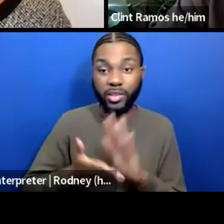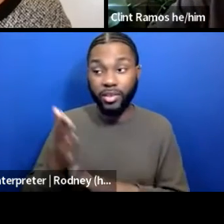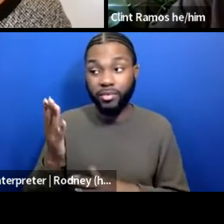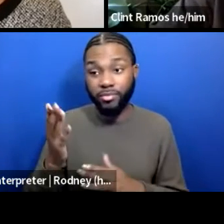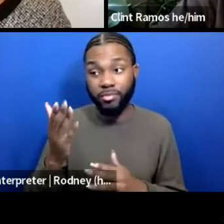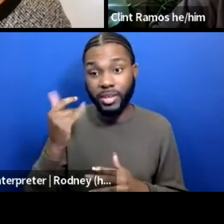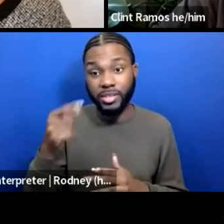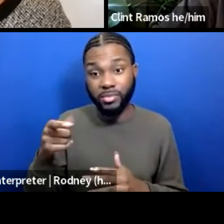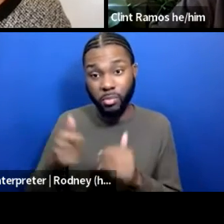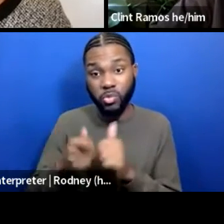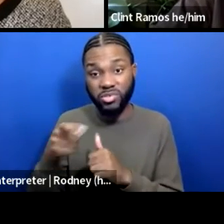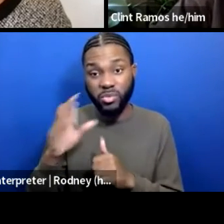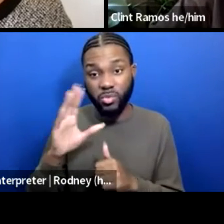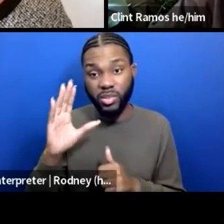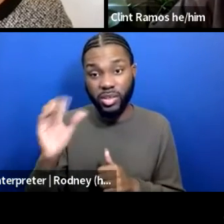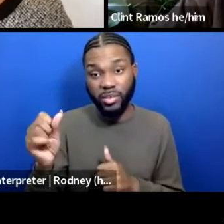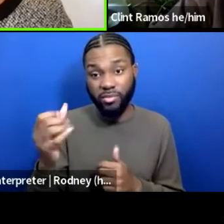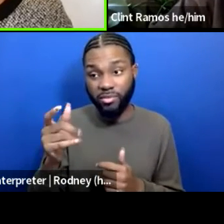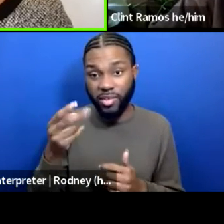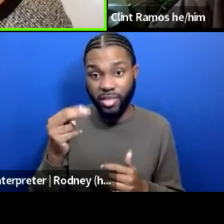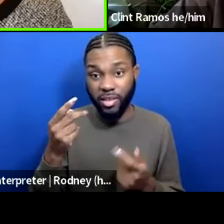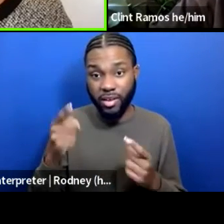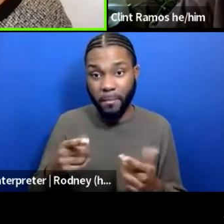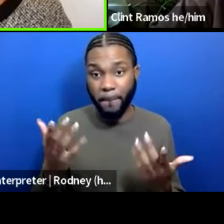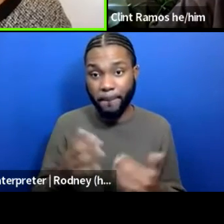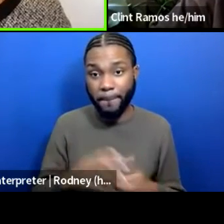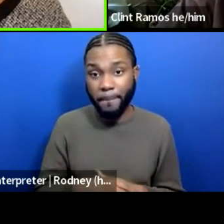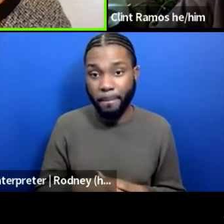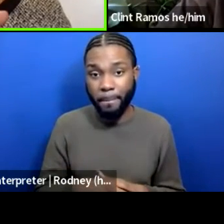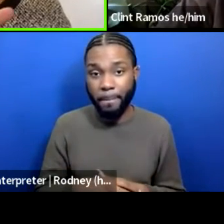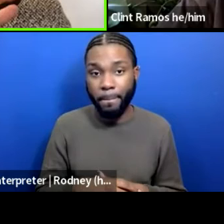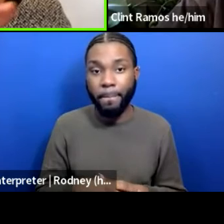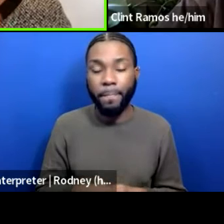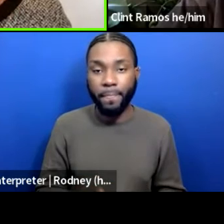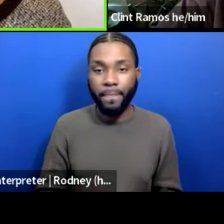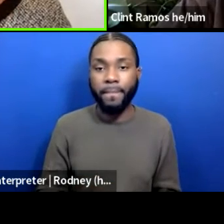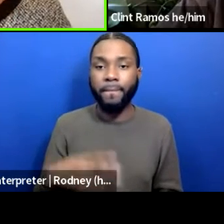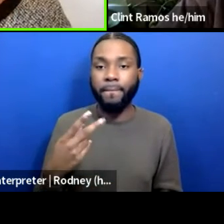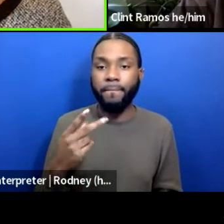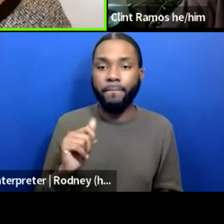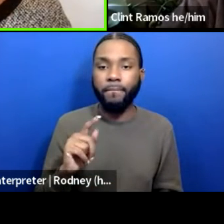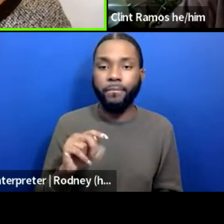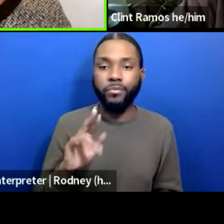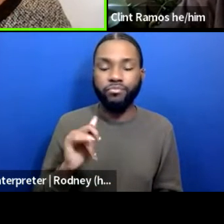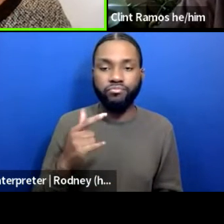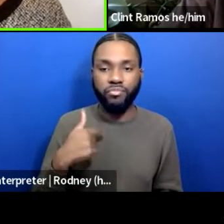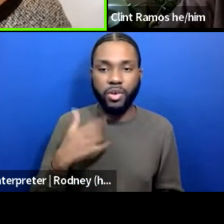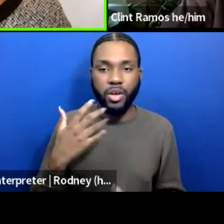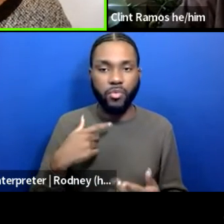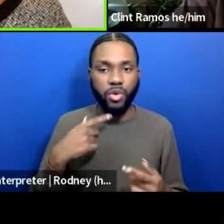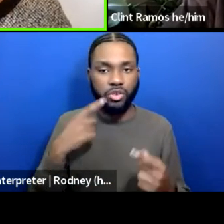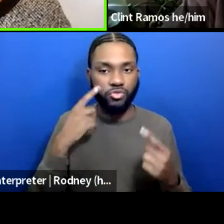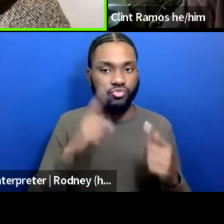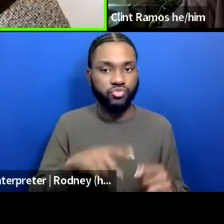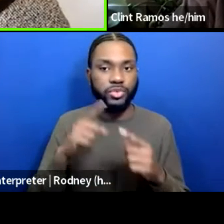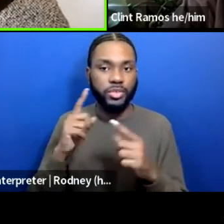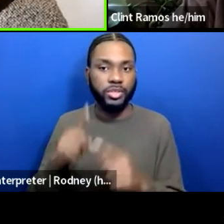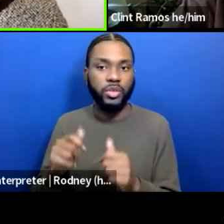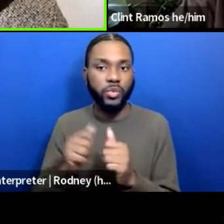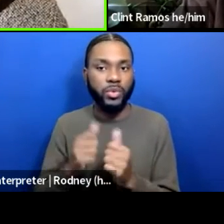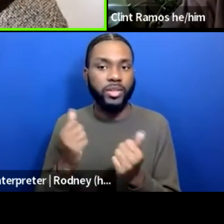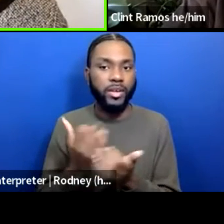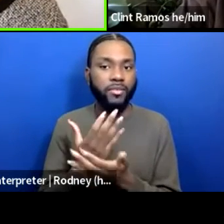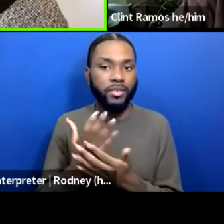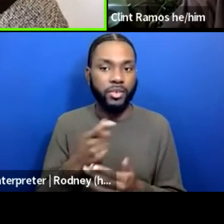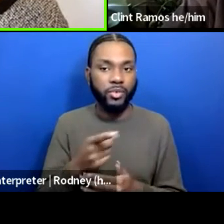And then we're, then where are we? I, I want to, I want to co-sign on what's been said. I also want to pause